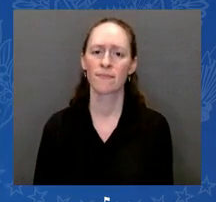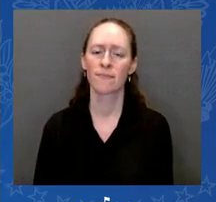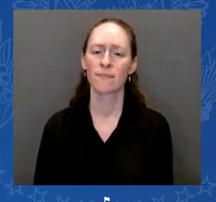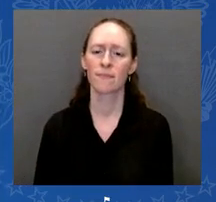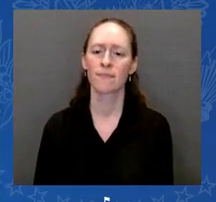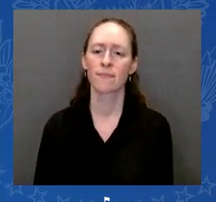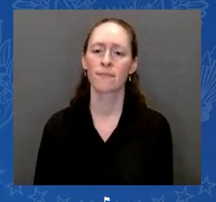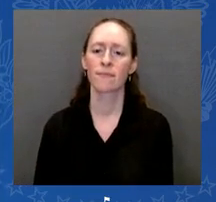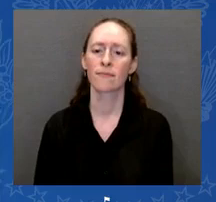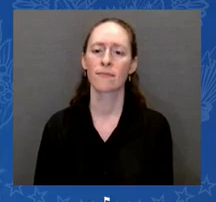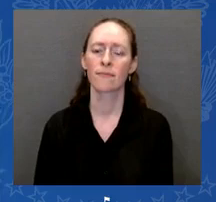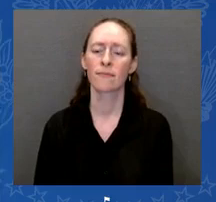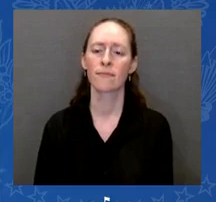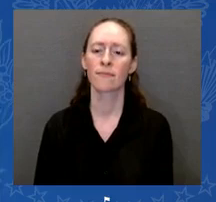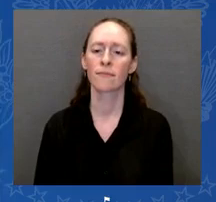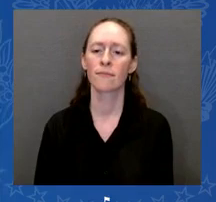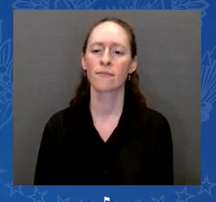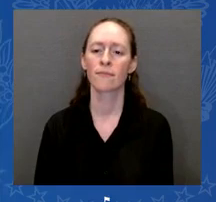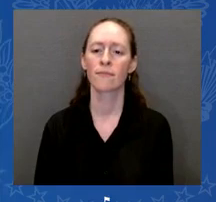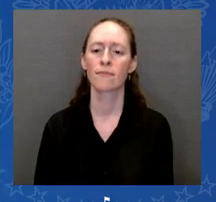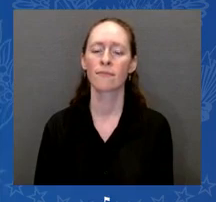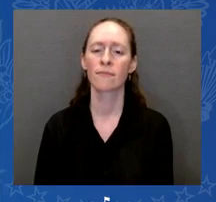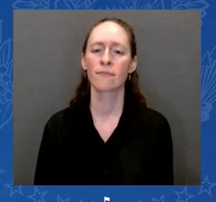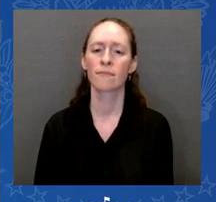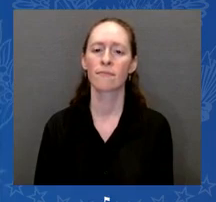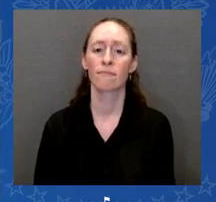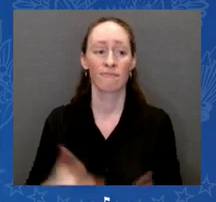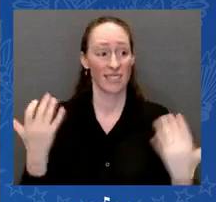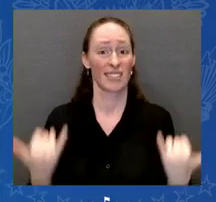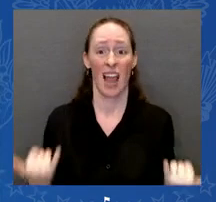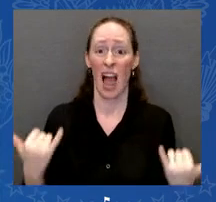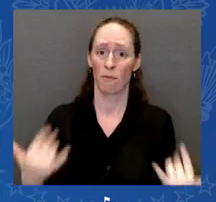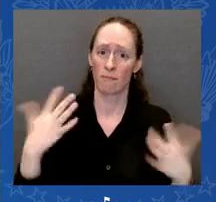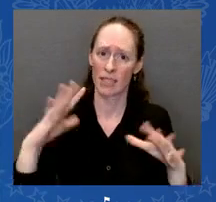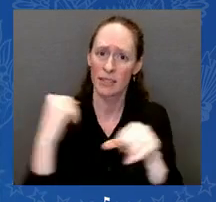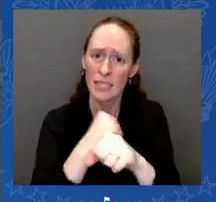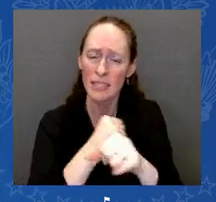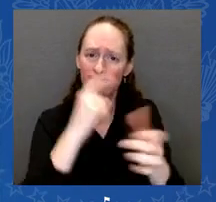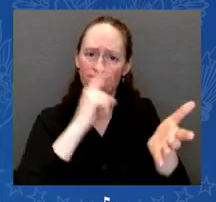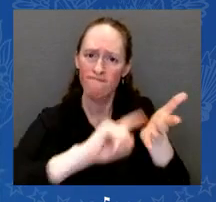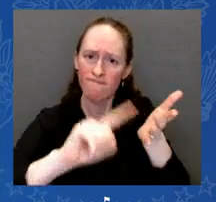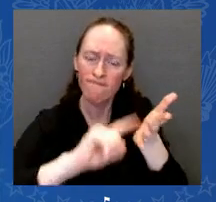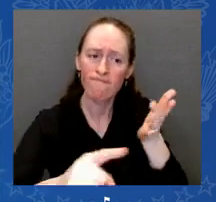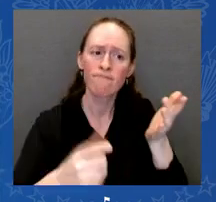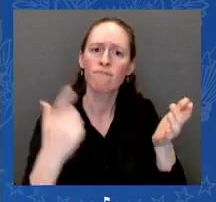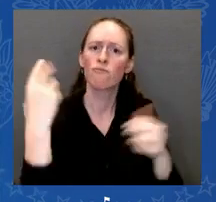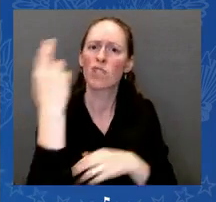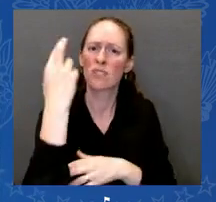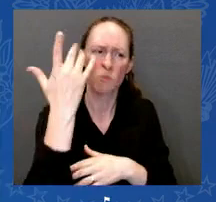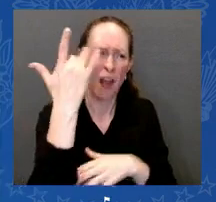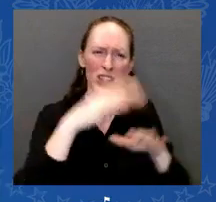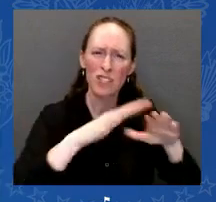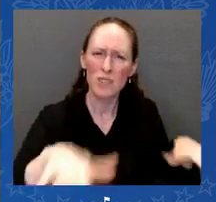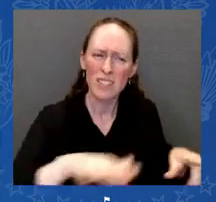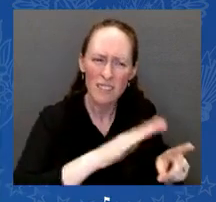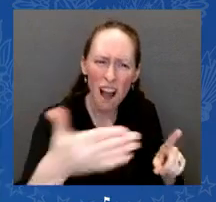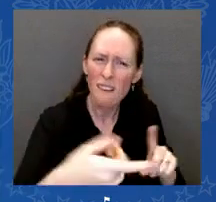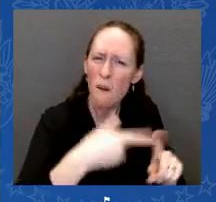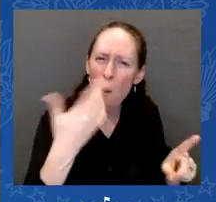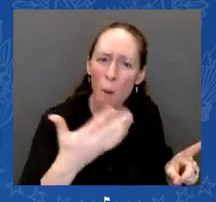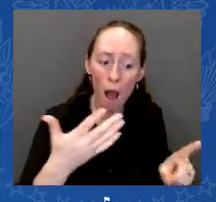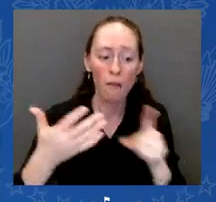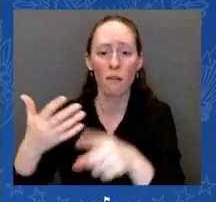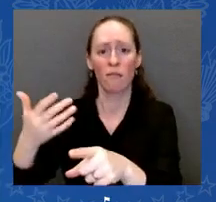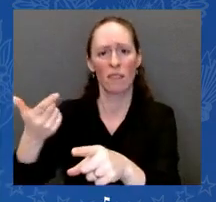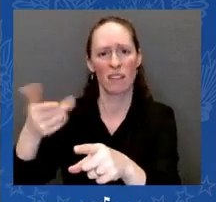health emergency and we need all hands on deck to end this disease. Therefore, we are joined together